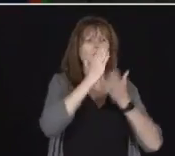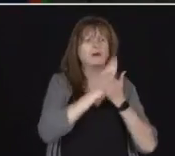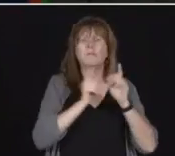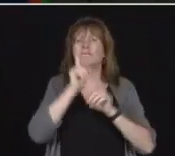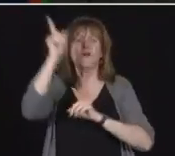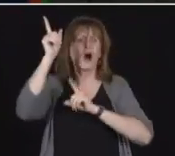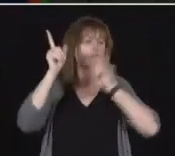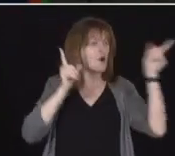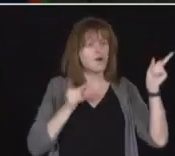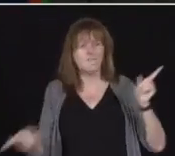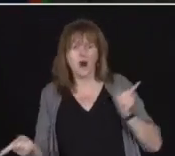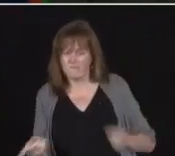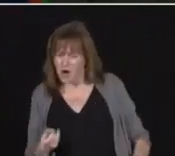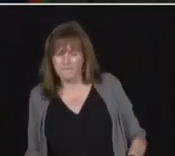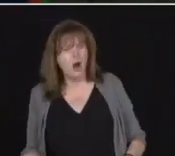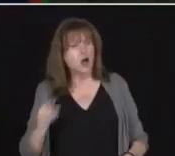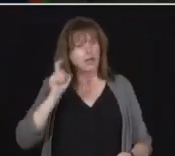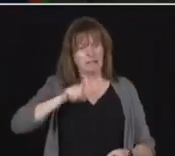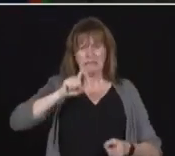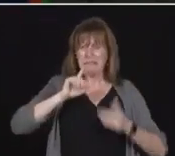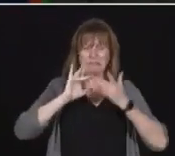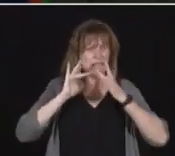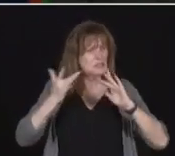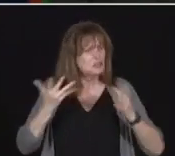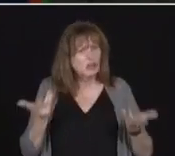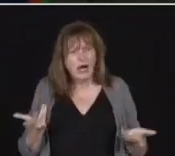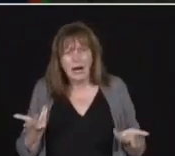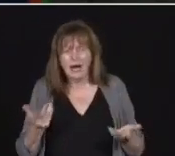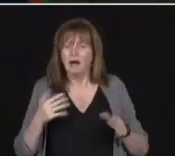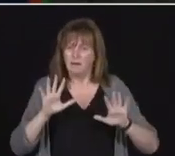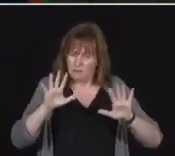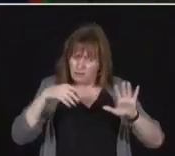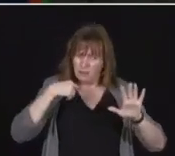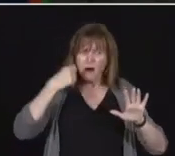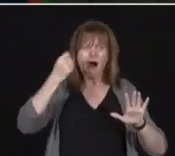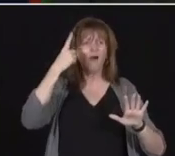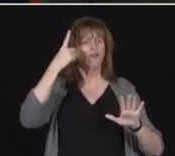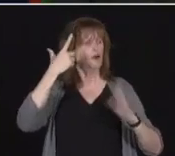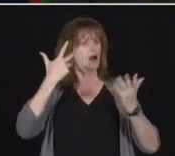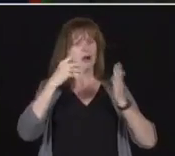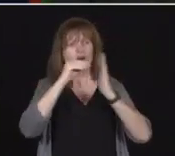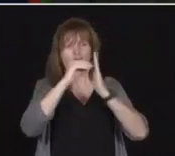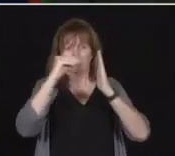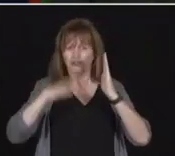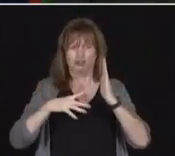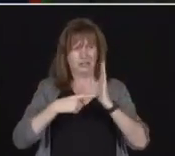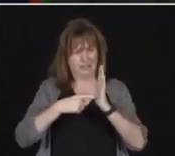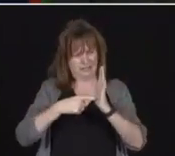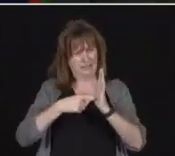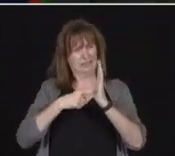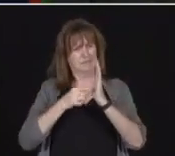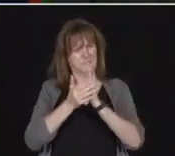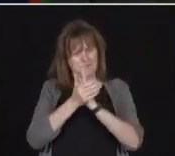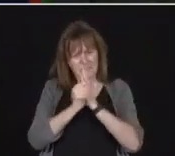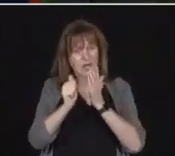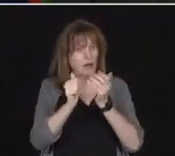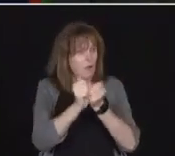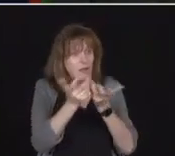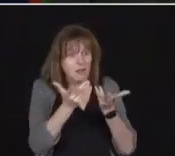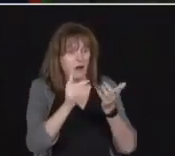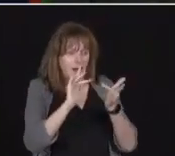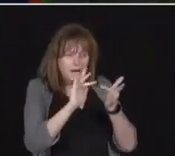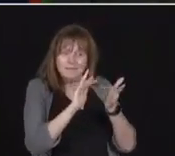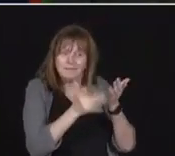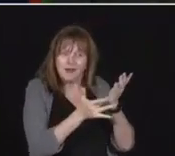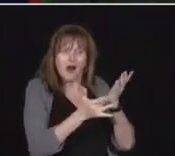Finally, we know, we recognize that technological fluency is a competency that our students need in this disruptive and increasingly competitive